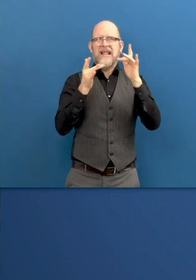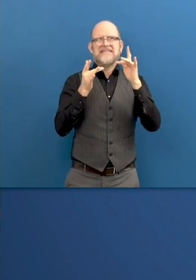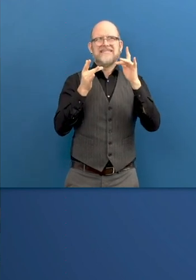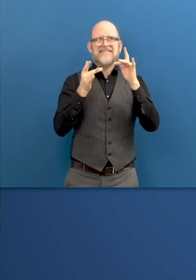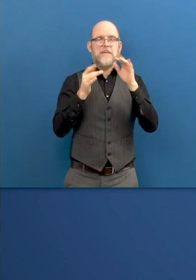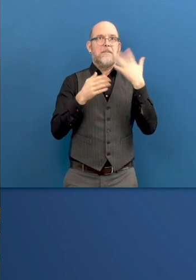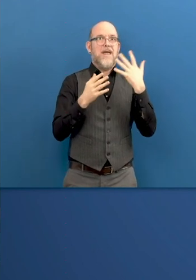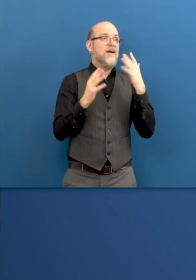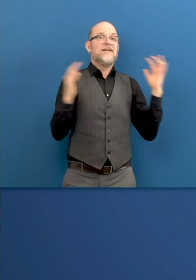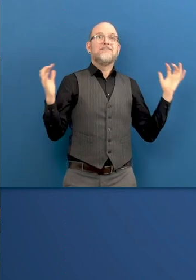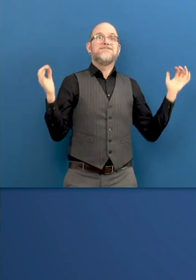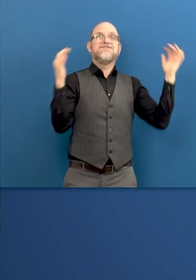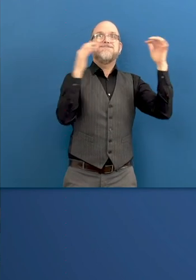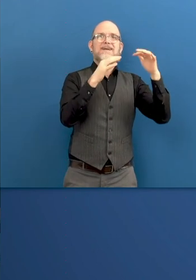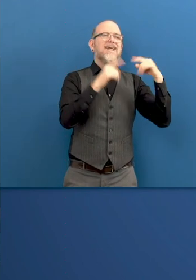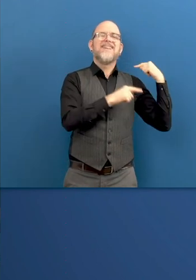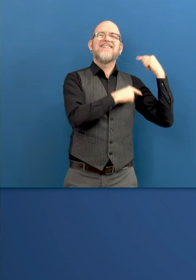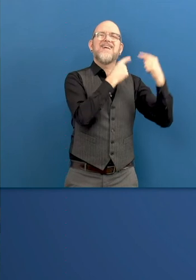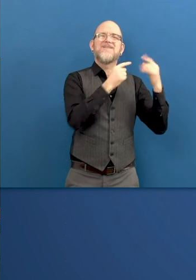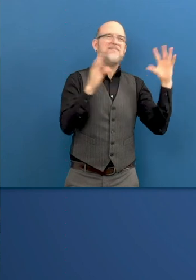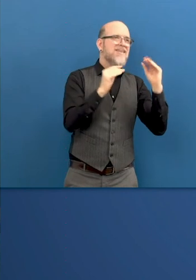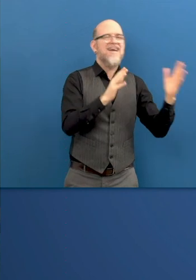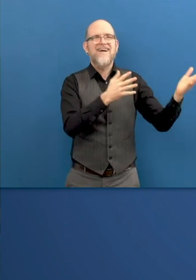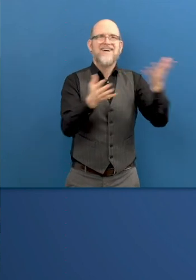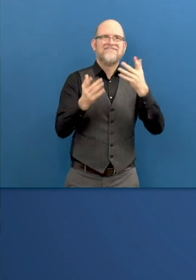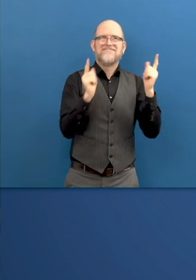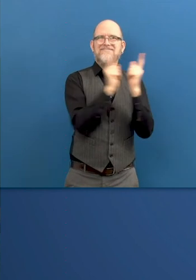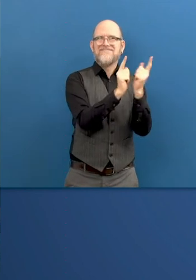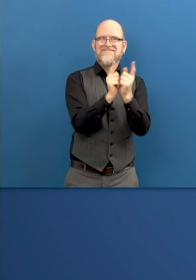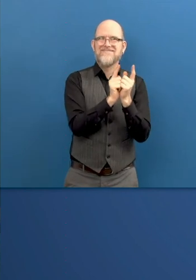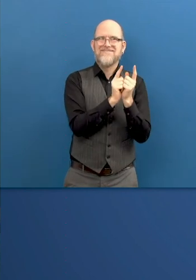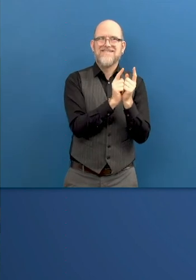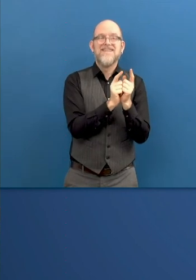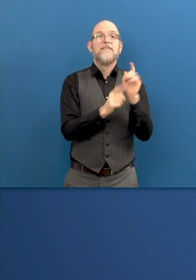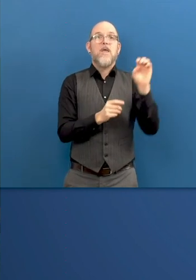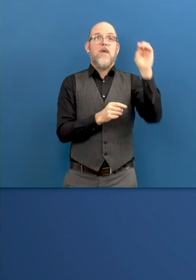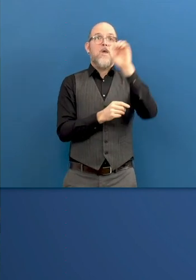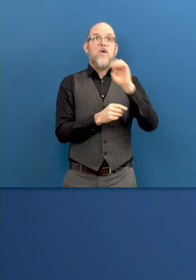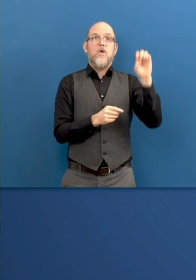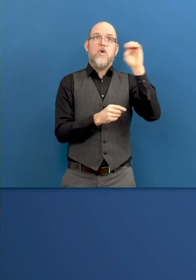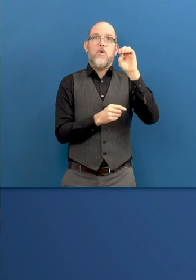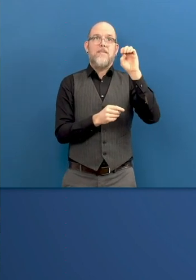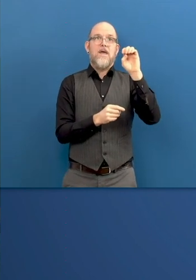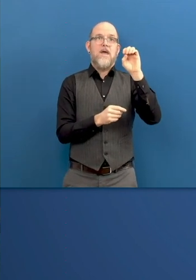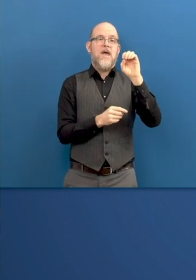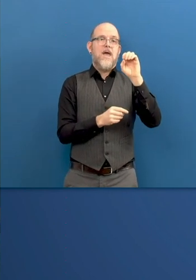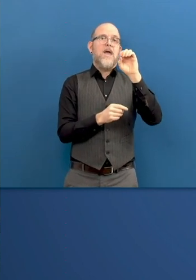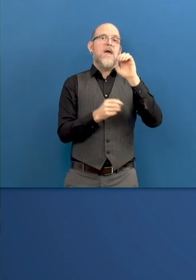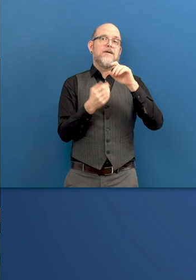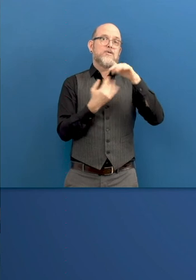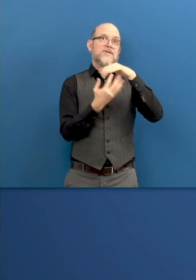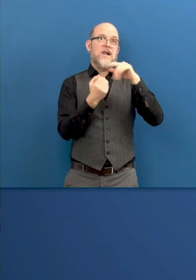have been from the beginning on training for employment. And reinforcing the work skills of people with disabilities to